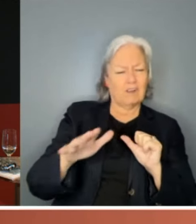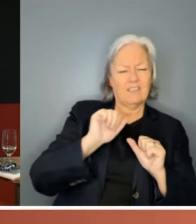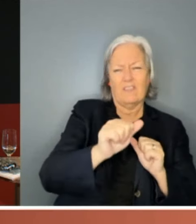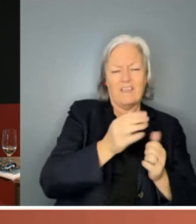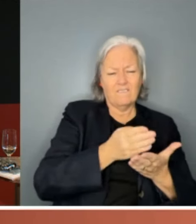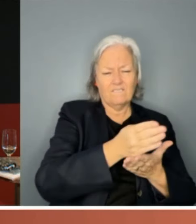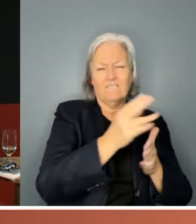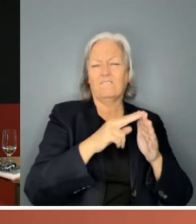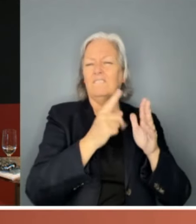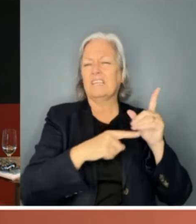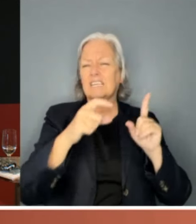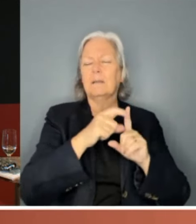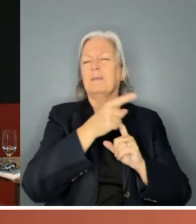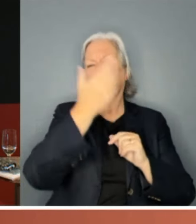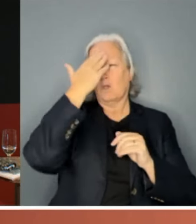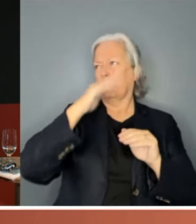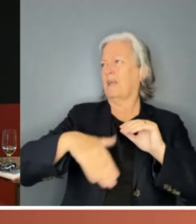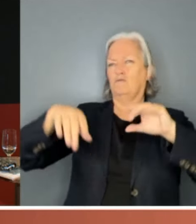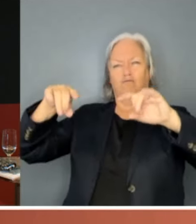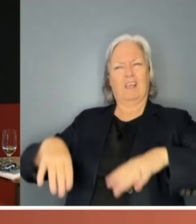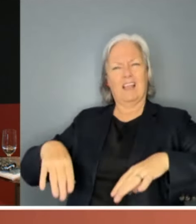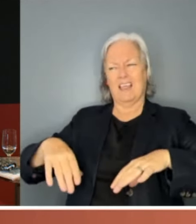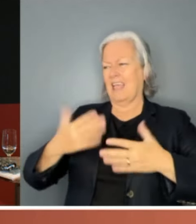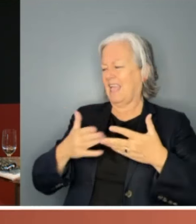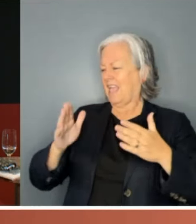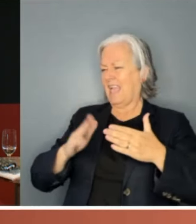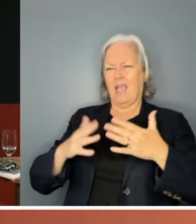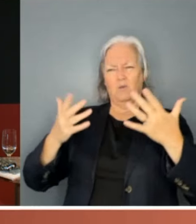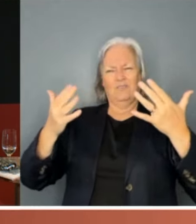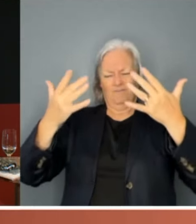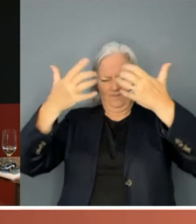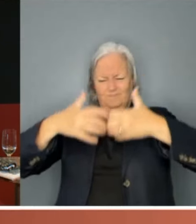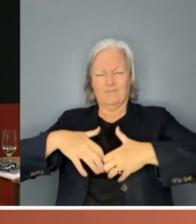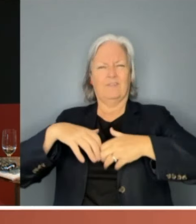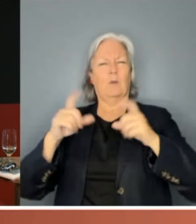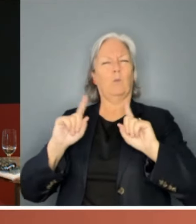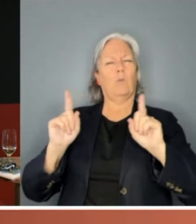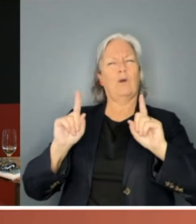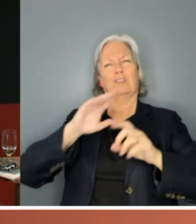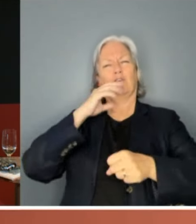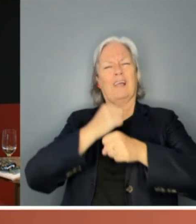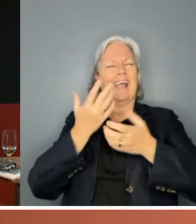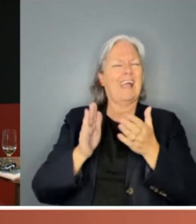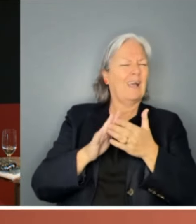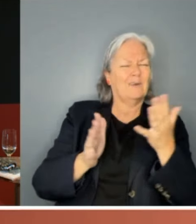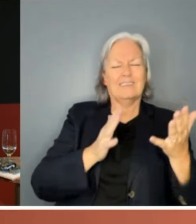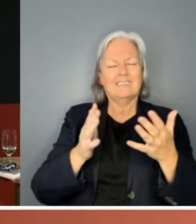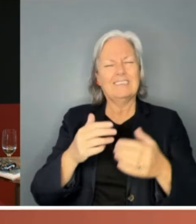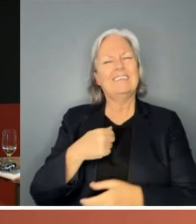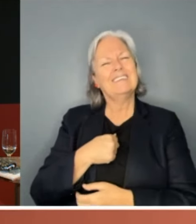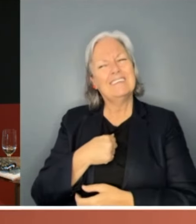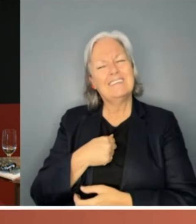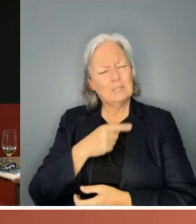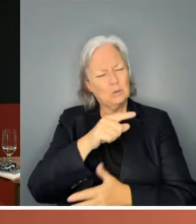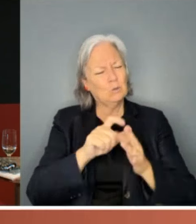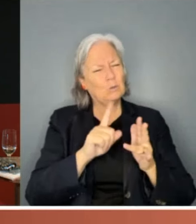how Australia works and what the democratic process is. And I find myself thinking, but you're doing medicine. How can you